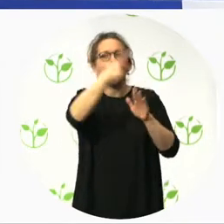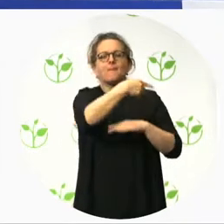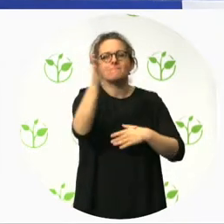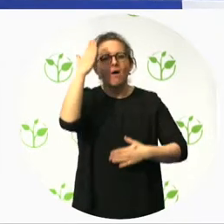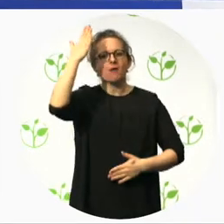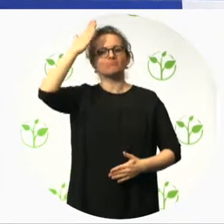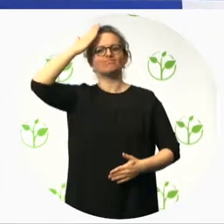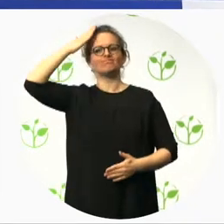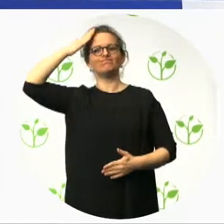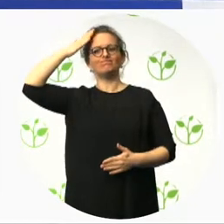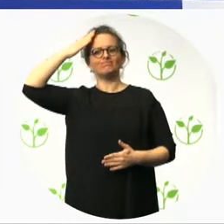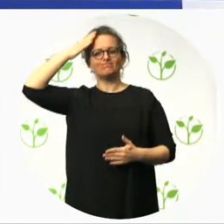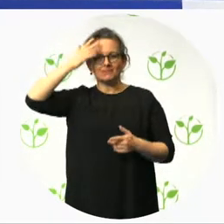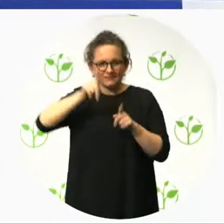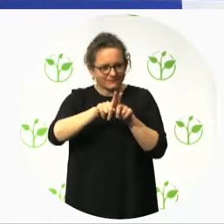with our tool.